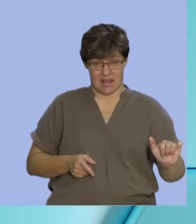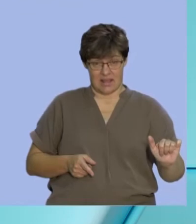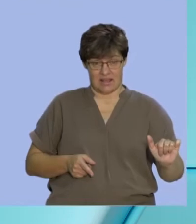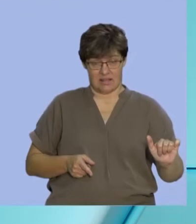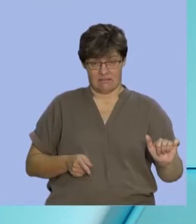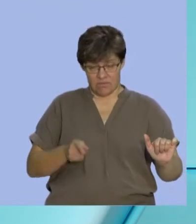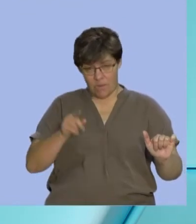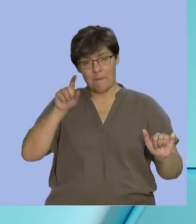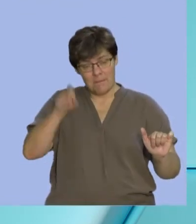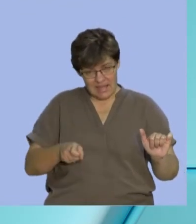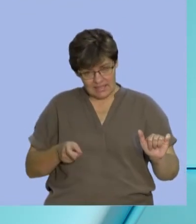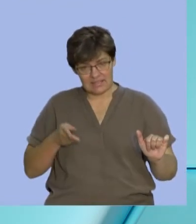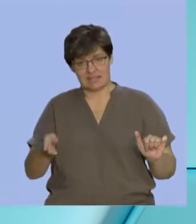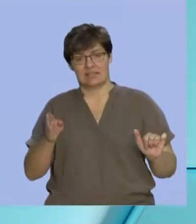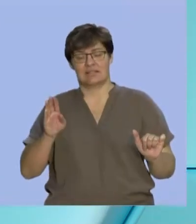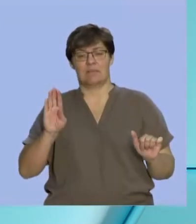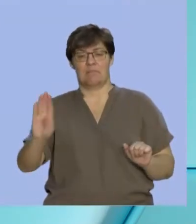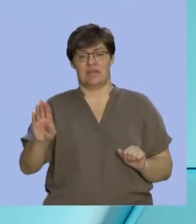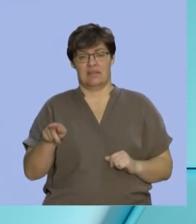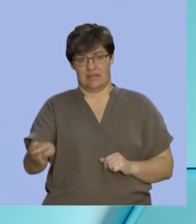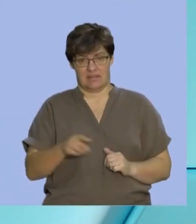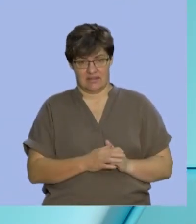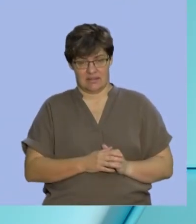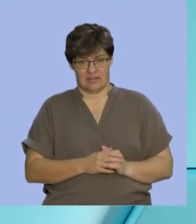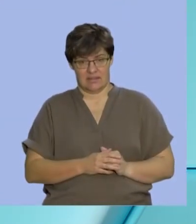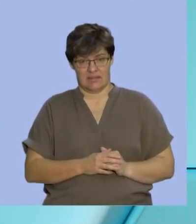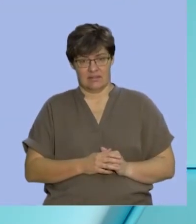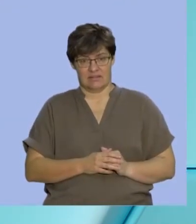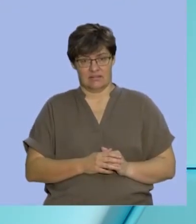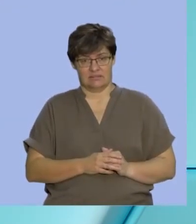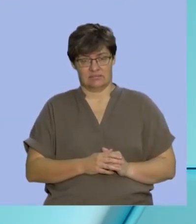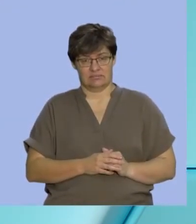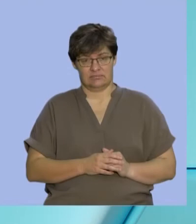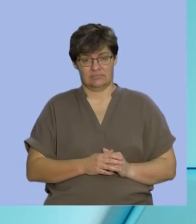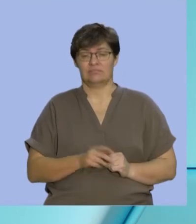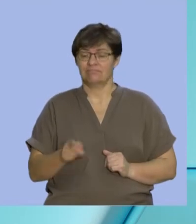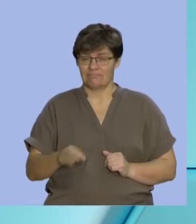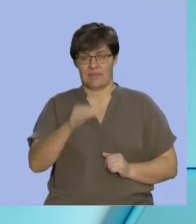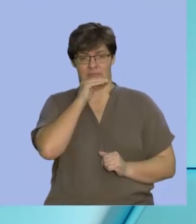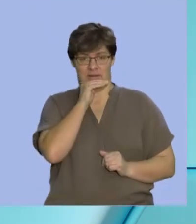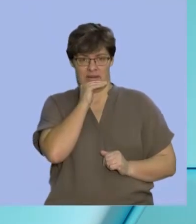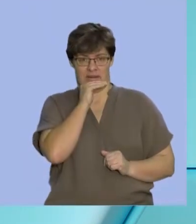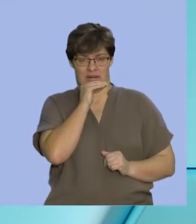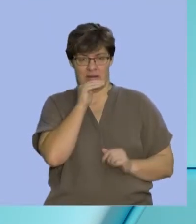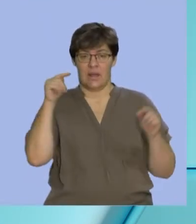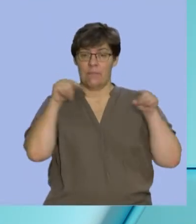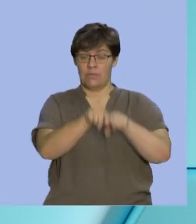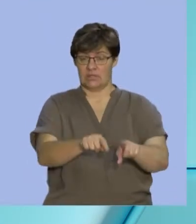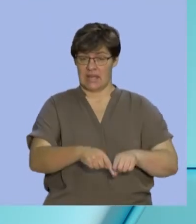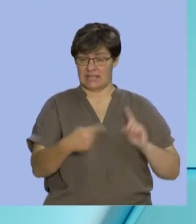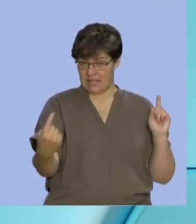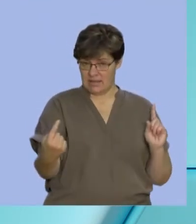you would have to be in the second set and so that was what we mean by mutually exclusive